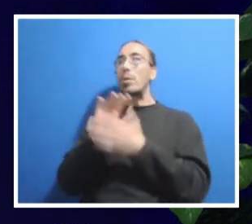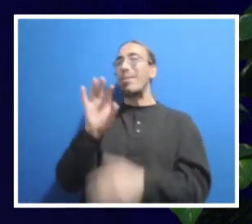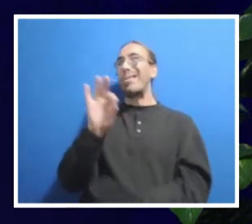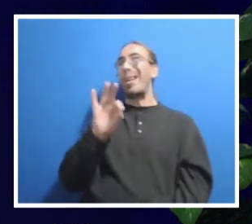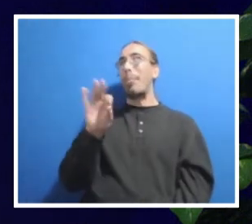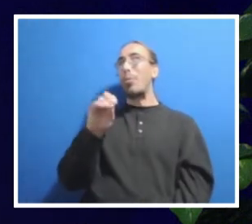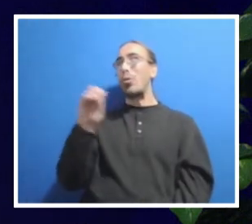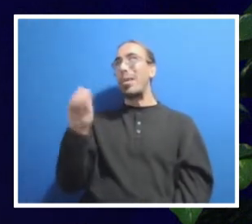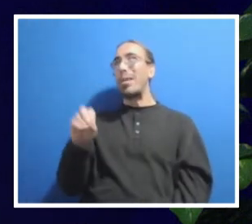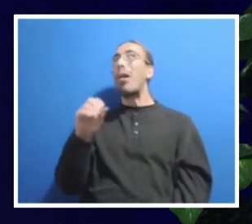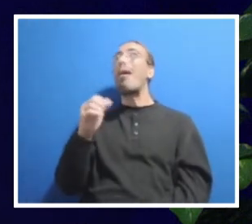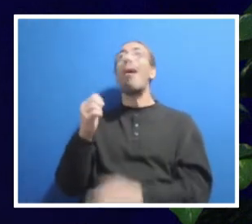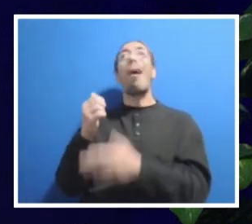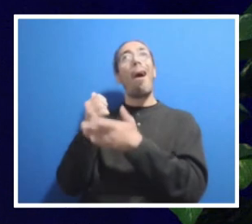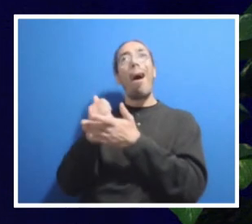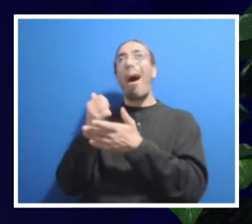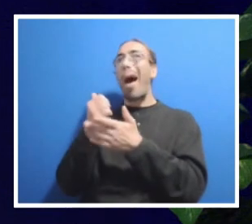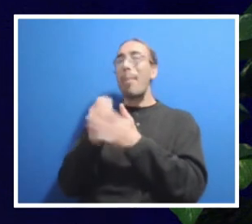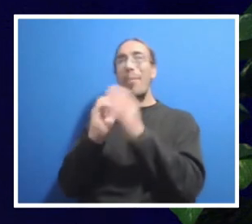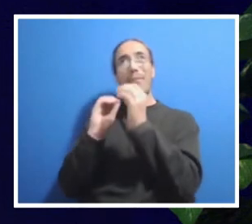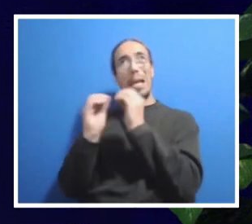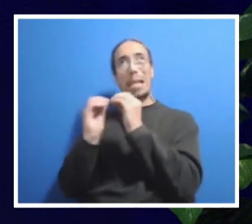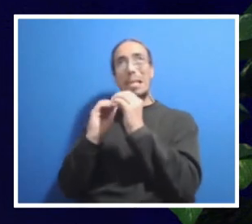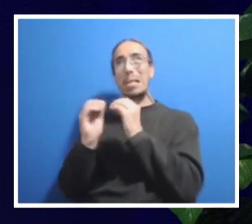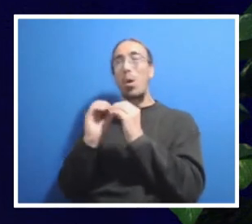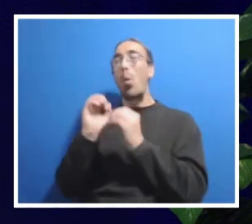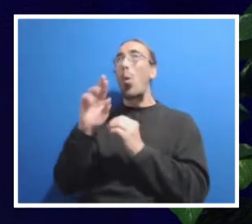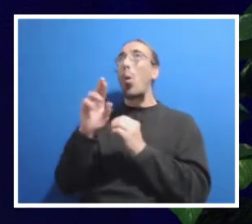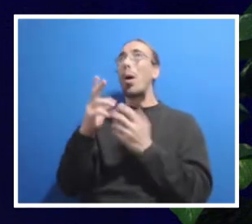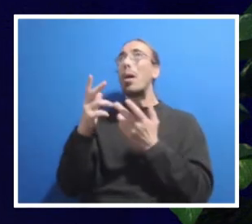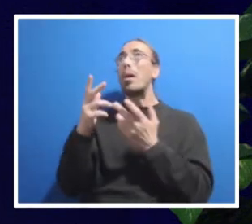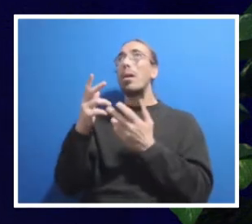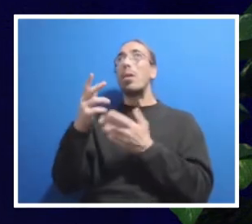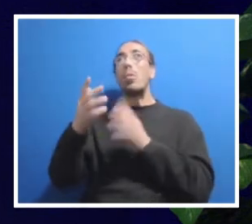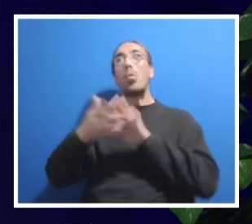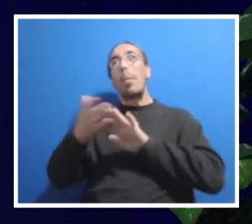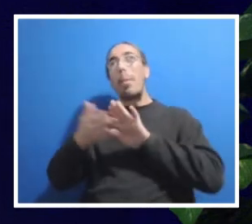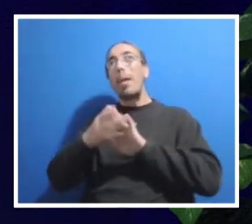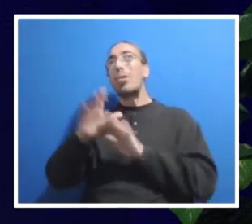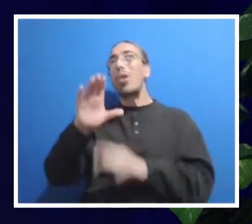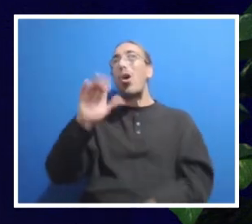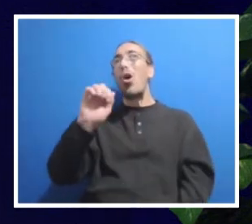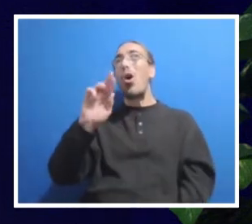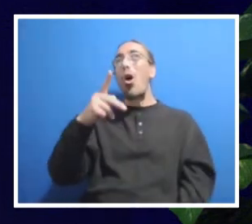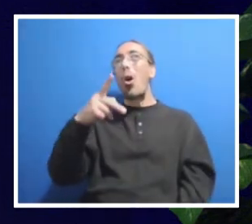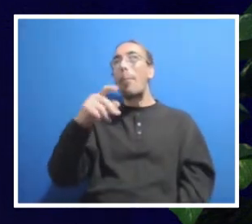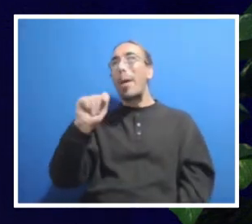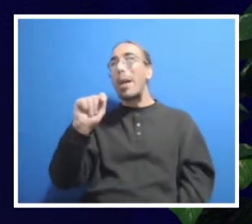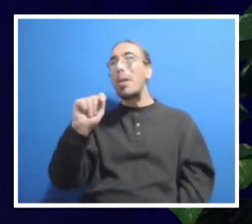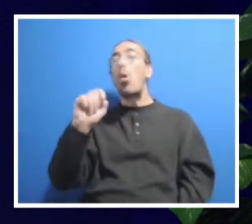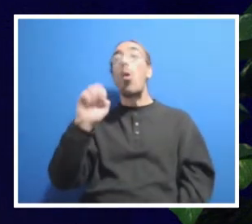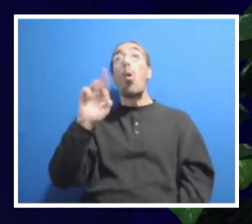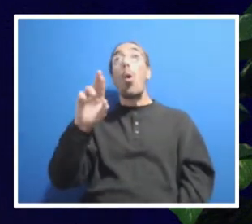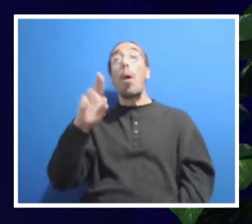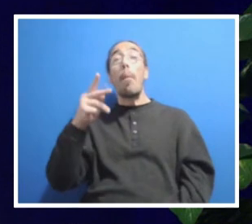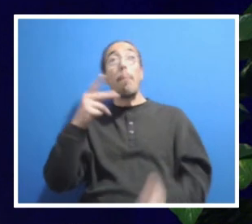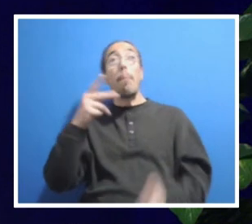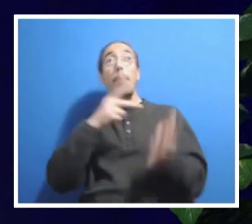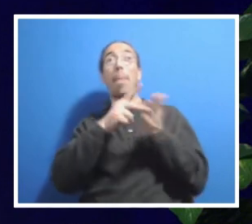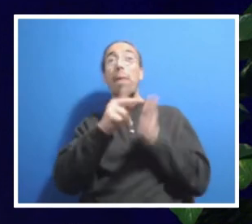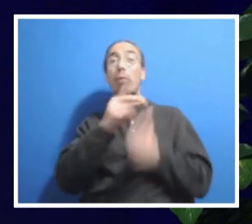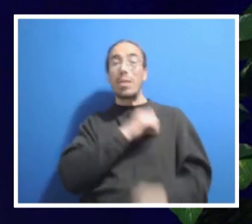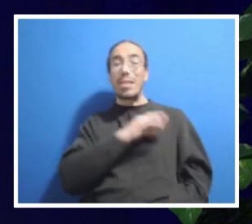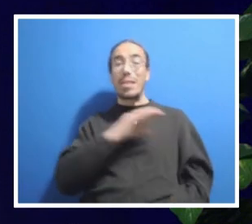help us fix broken windows or replace carpets or pay for staff salaries. And so it's such an important part